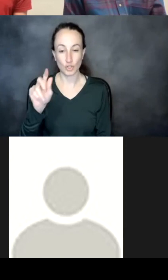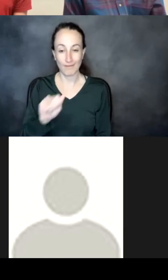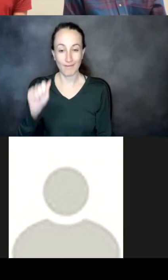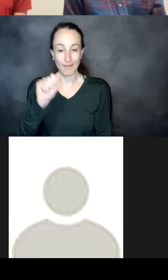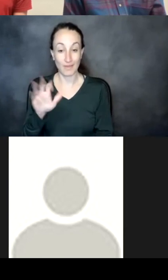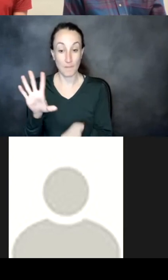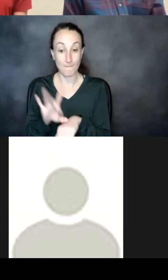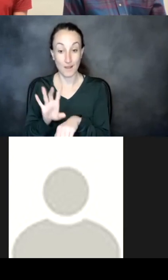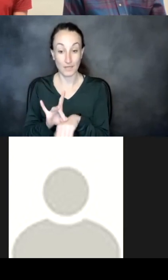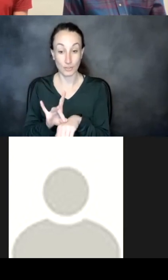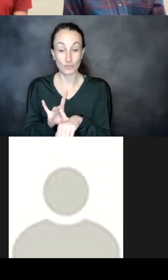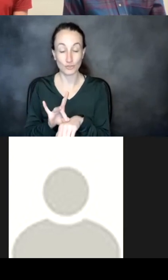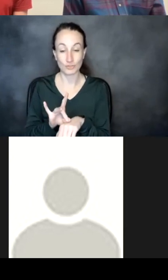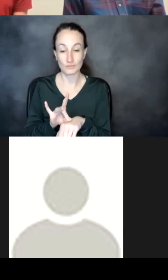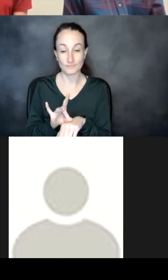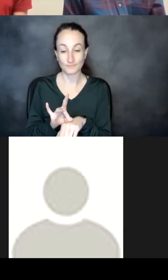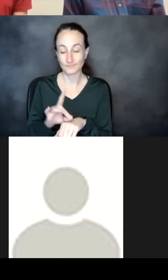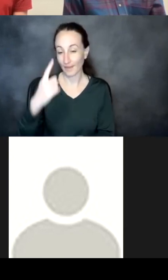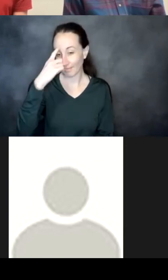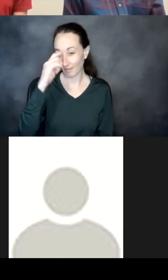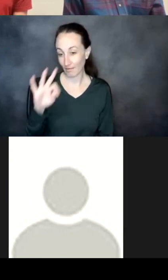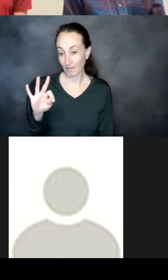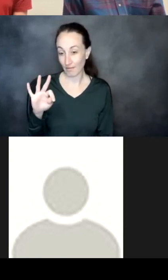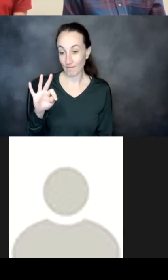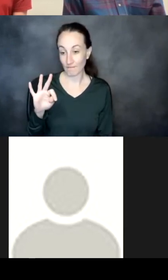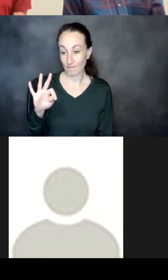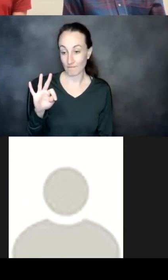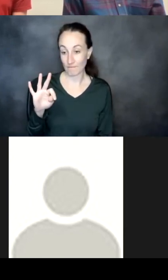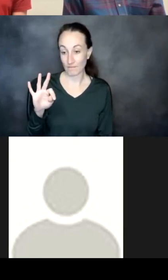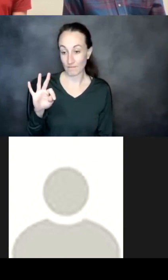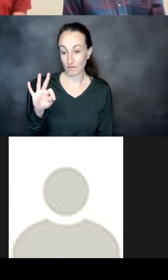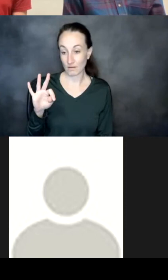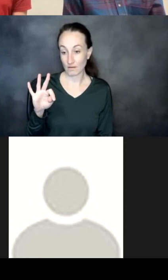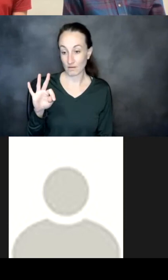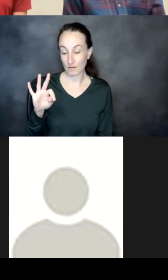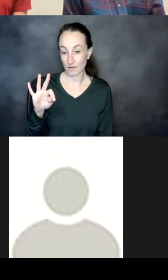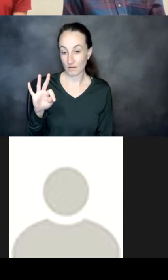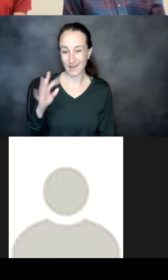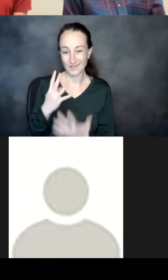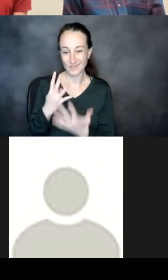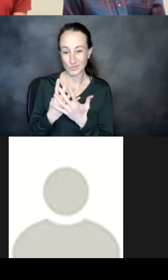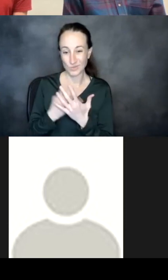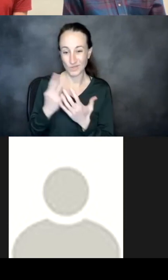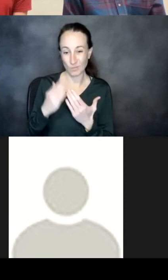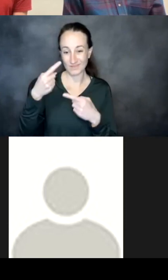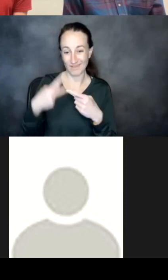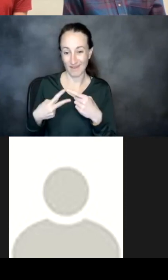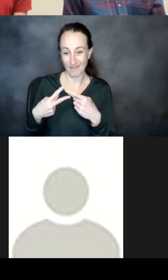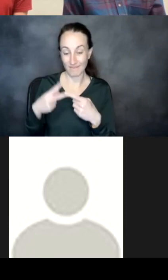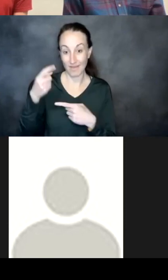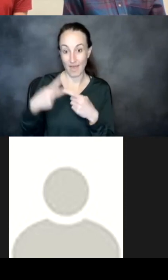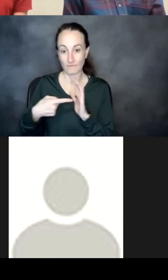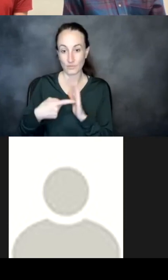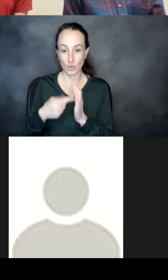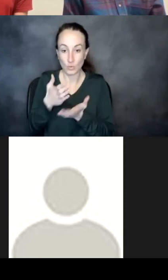um i think of the the ones i screened probably half showed some sort of binding